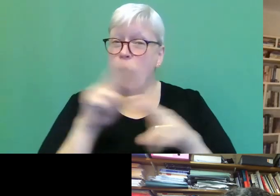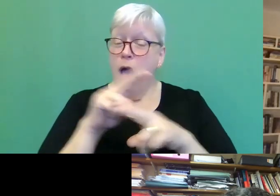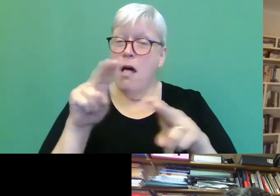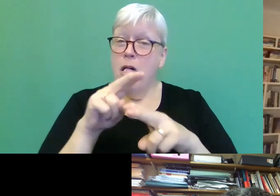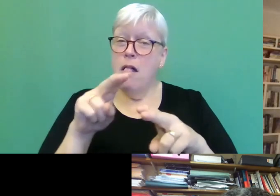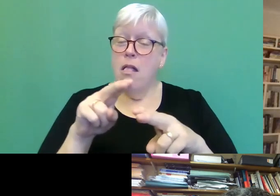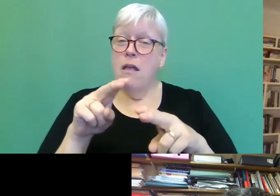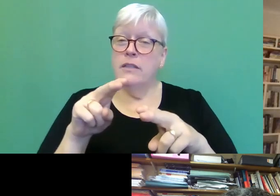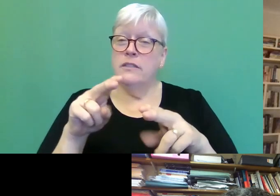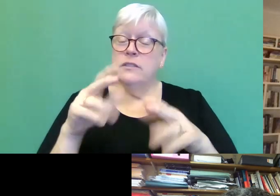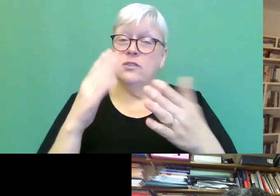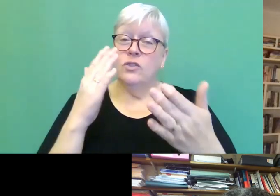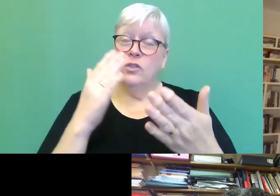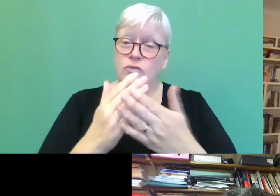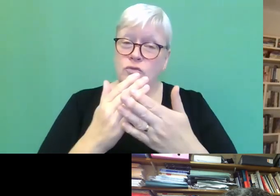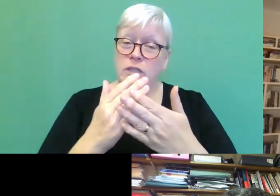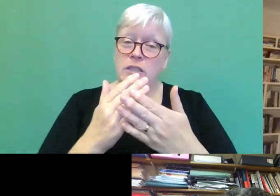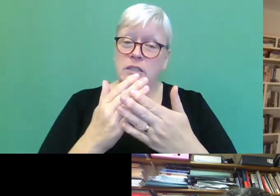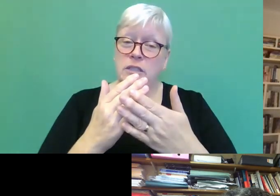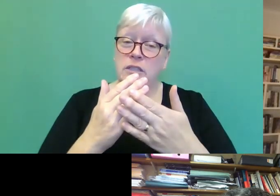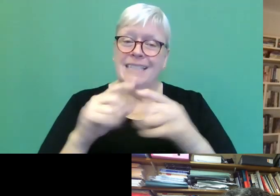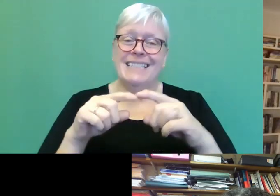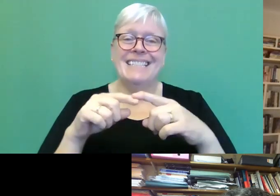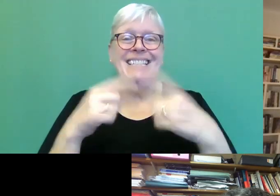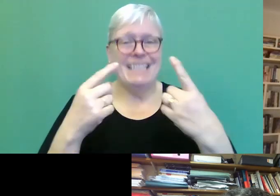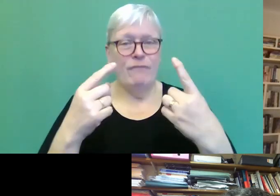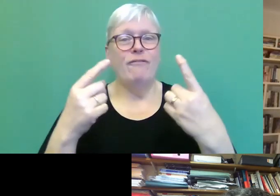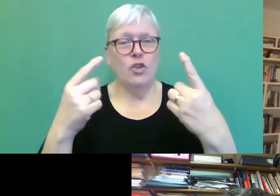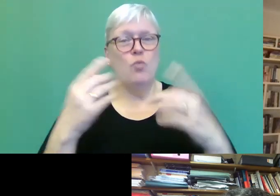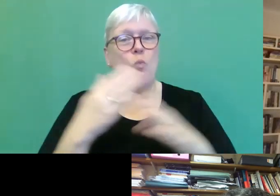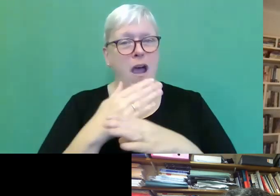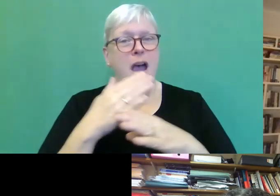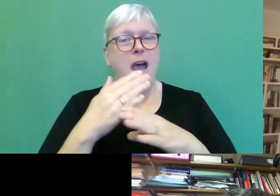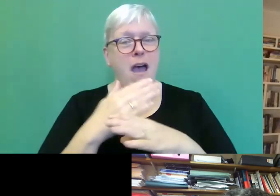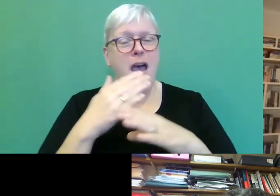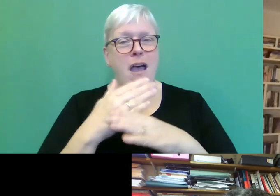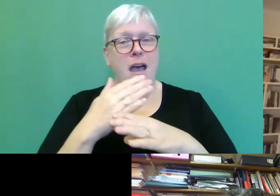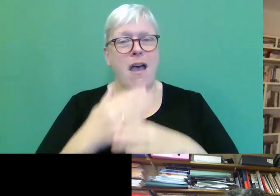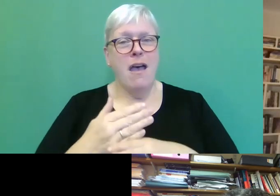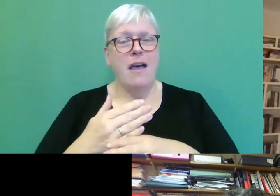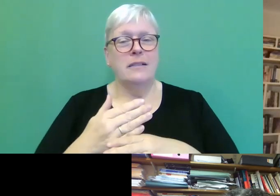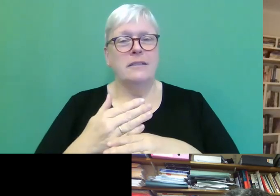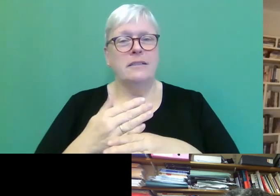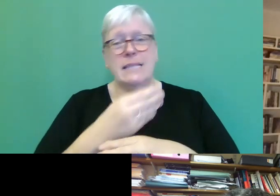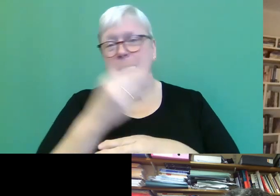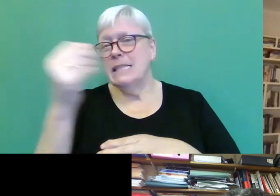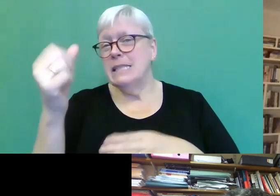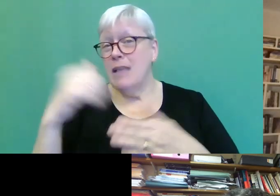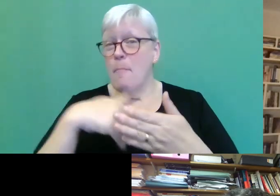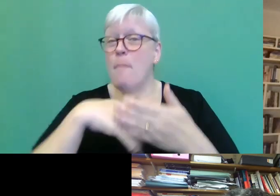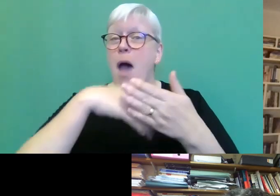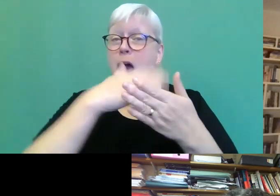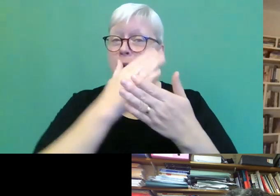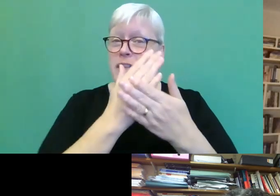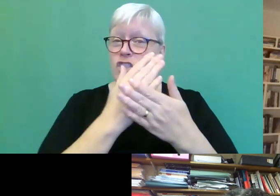while it's certainly very, a very different exercise, um, there are some aspects of the book that, you know,